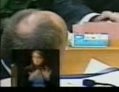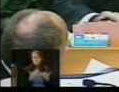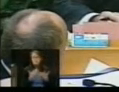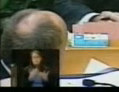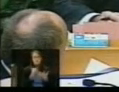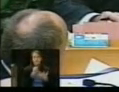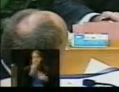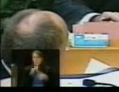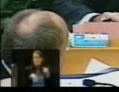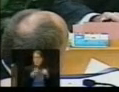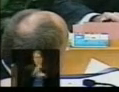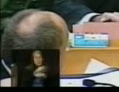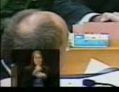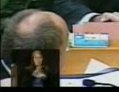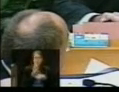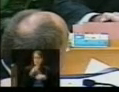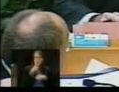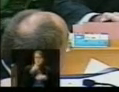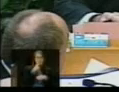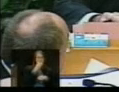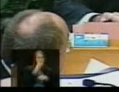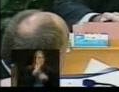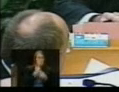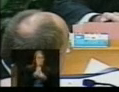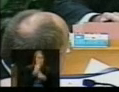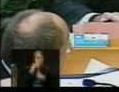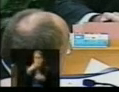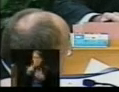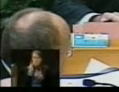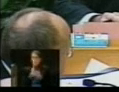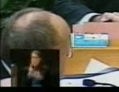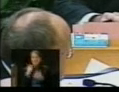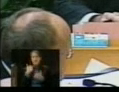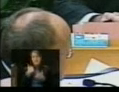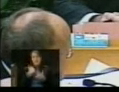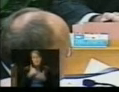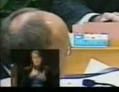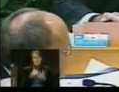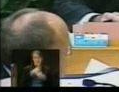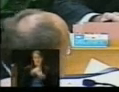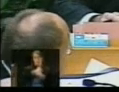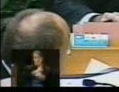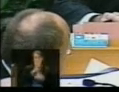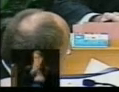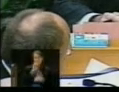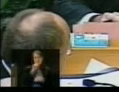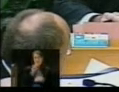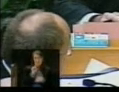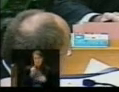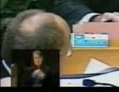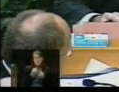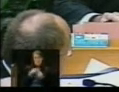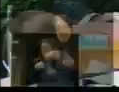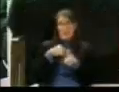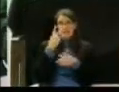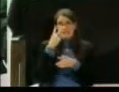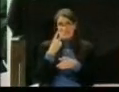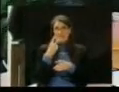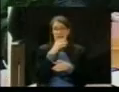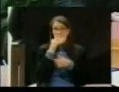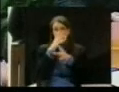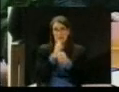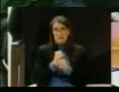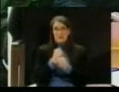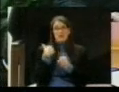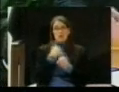I basically defend the facts as I receive them, and we're in the process of doing that. But I have – I don't have a crystal